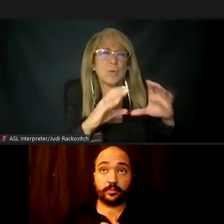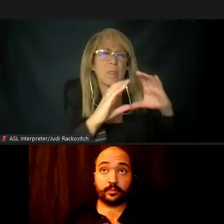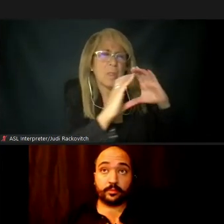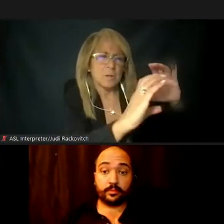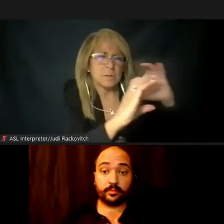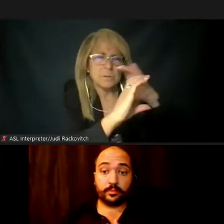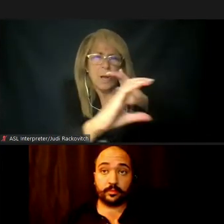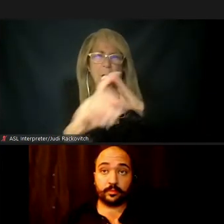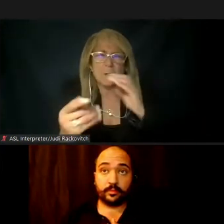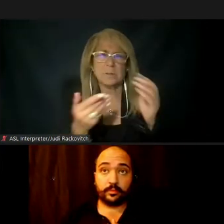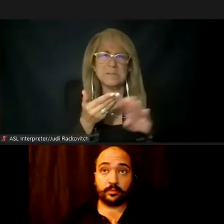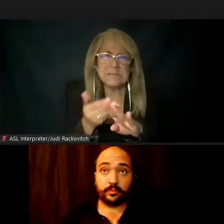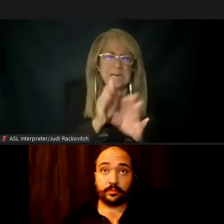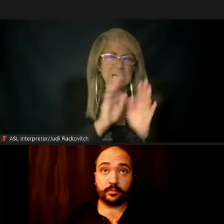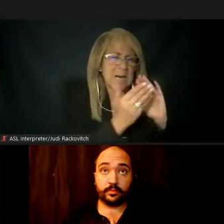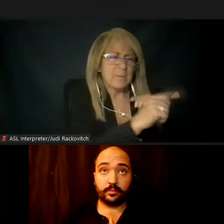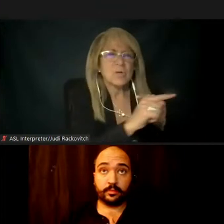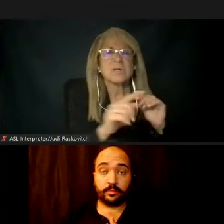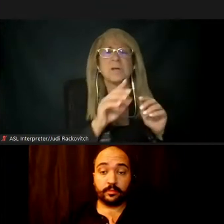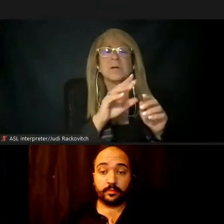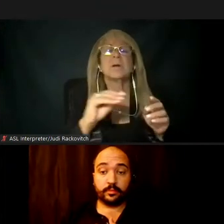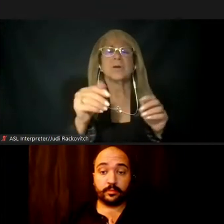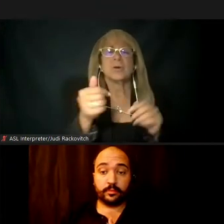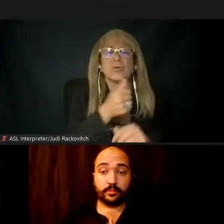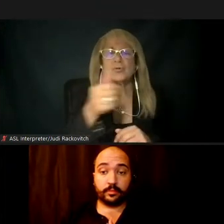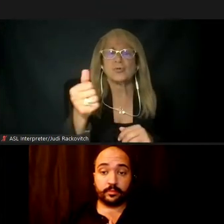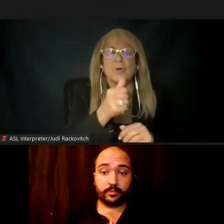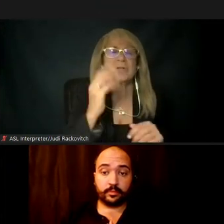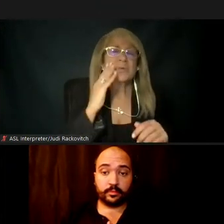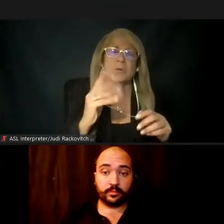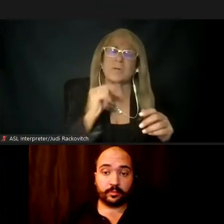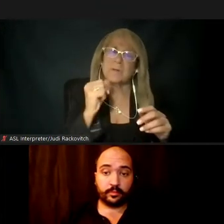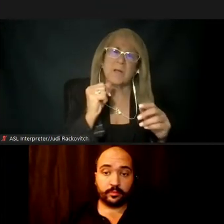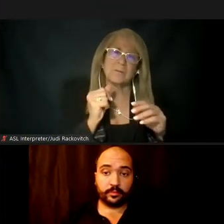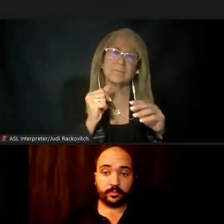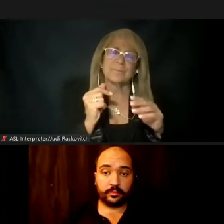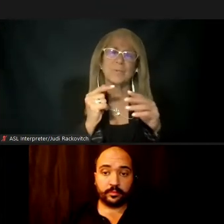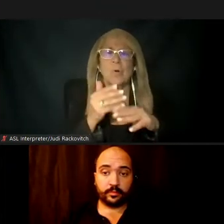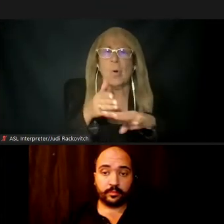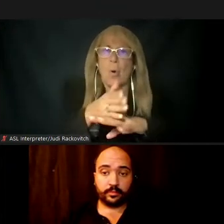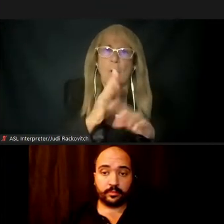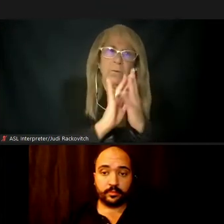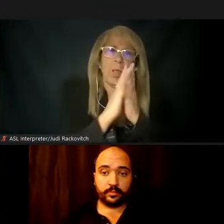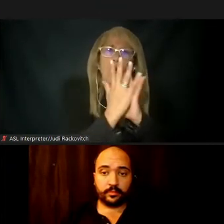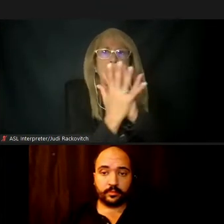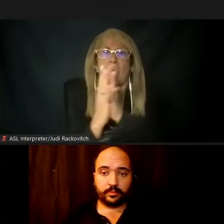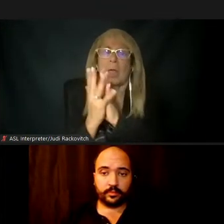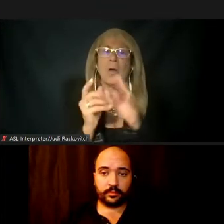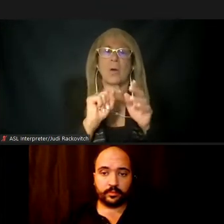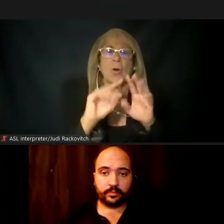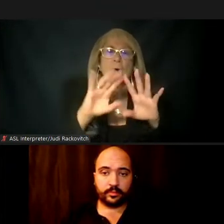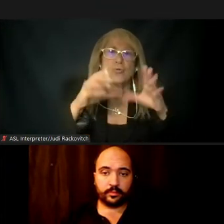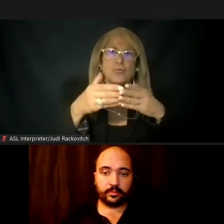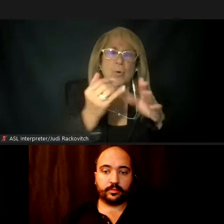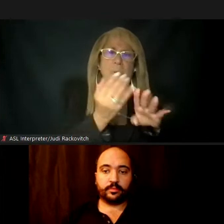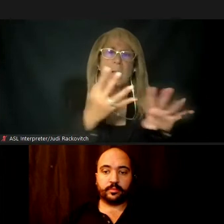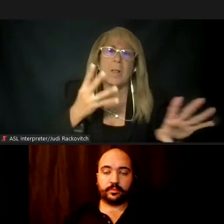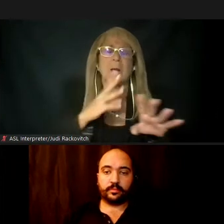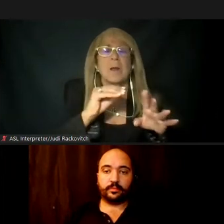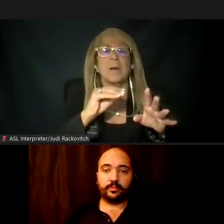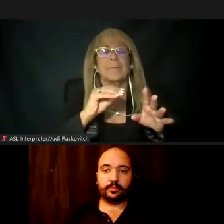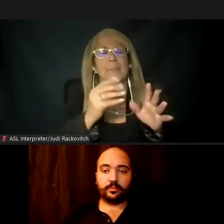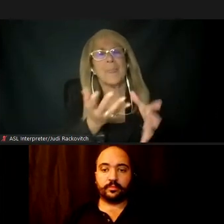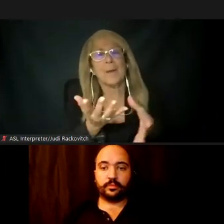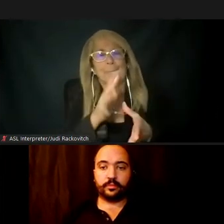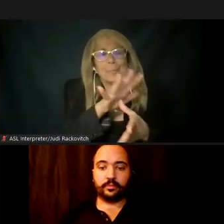new transit passengers will be spread throughout the system and will not overcrowd any particular route or line. In addition, preliminary analysis does not predict many people